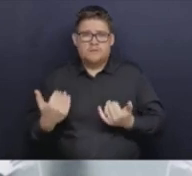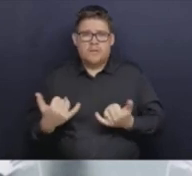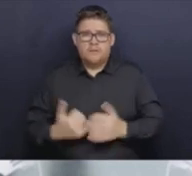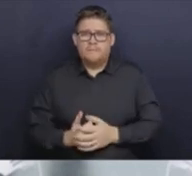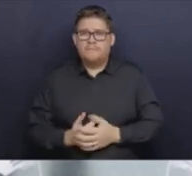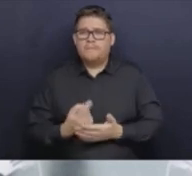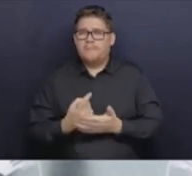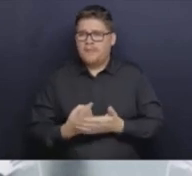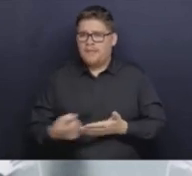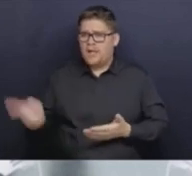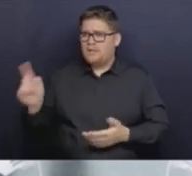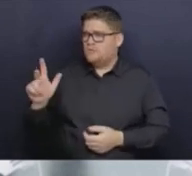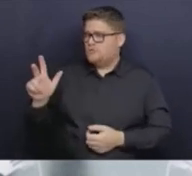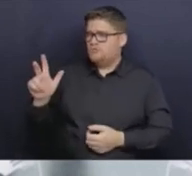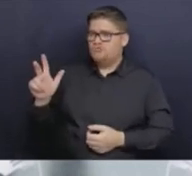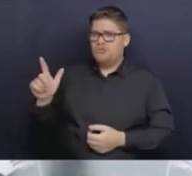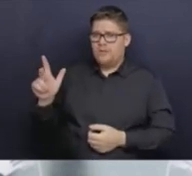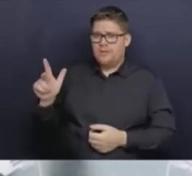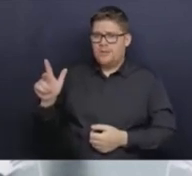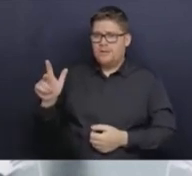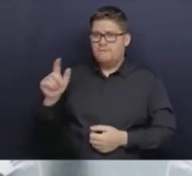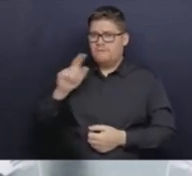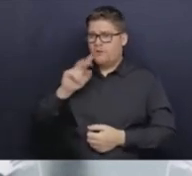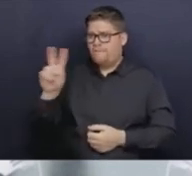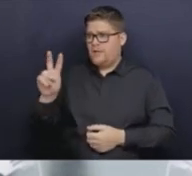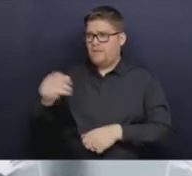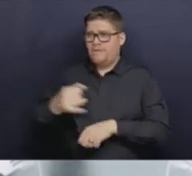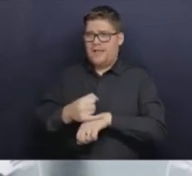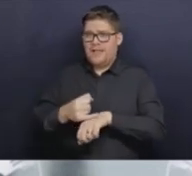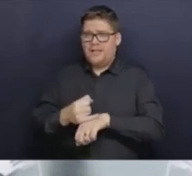week in Vancouver Island Health Authority in total.